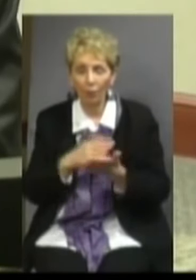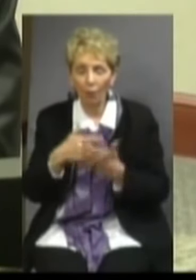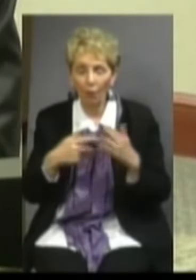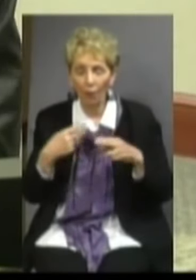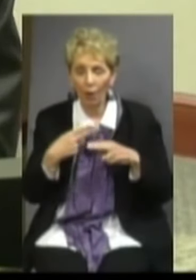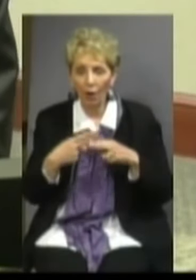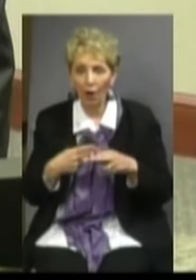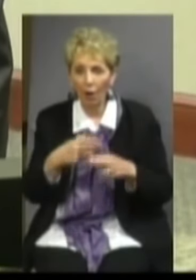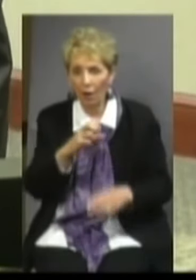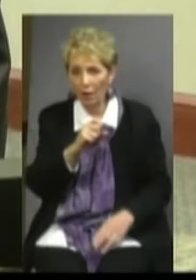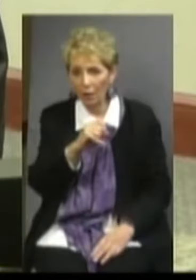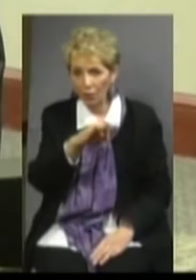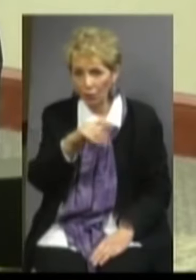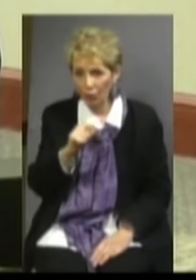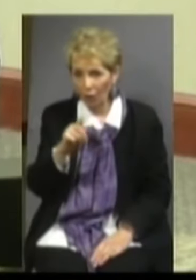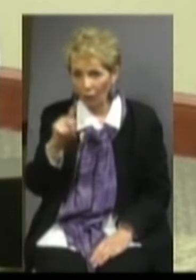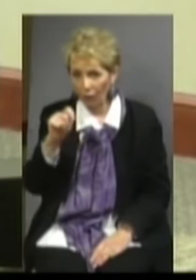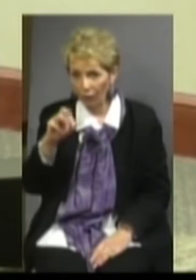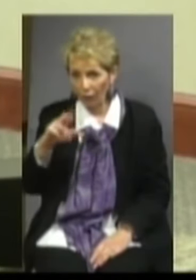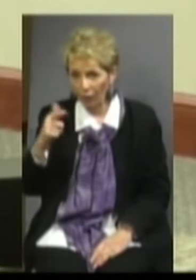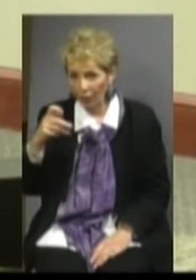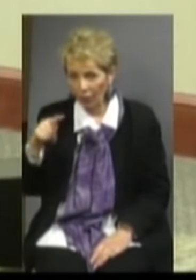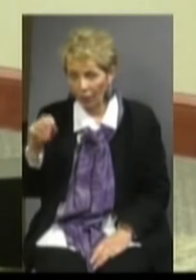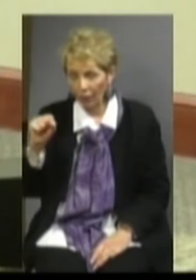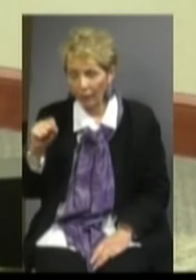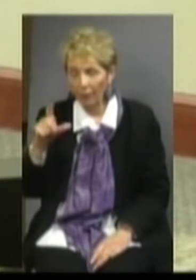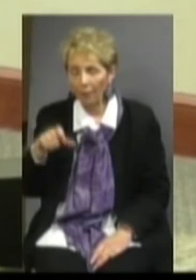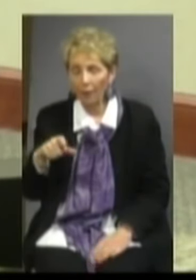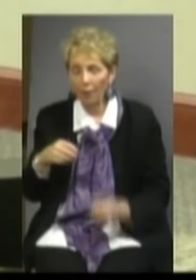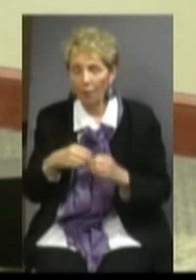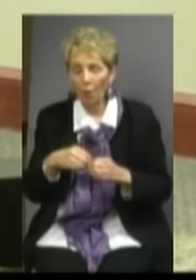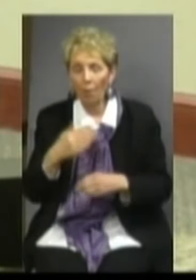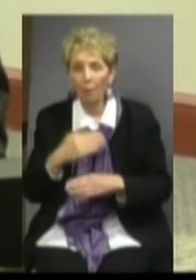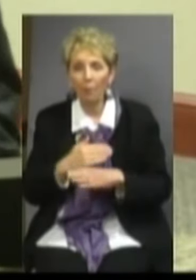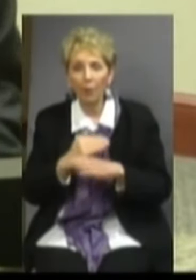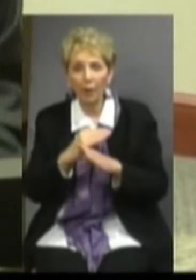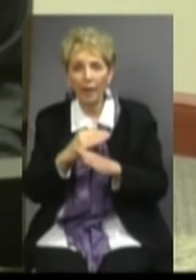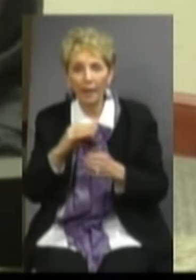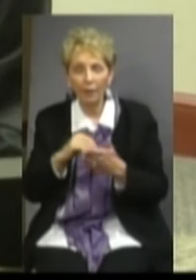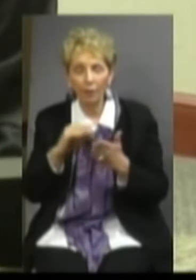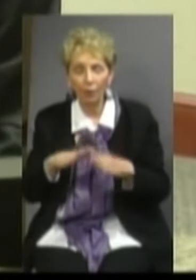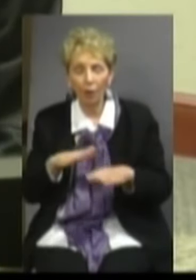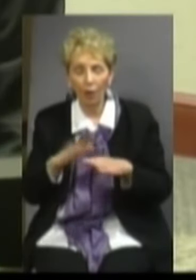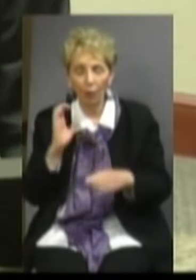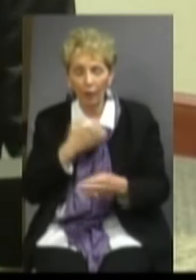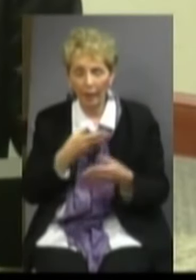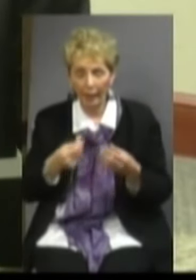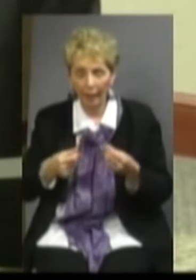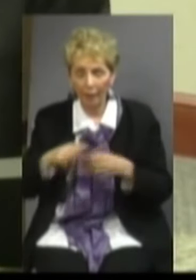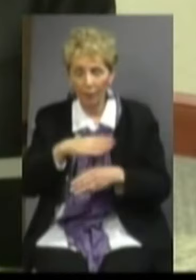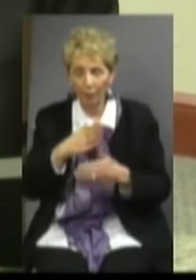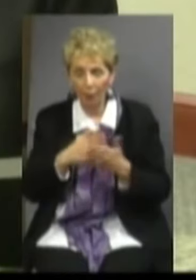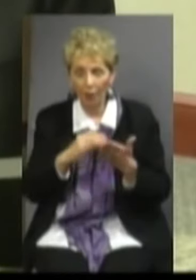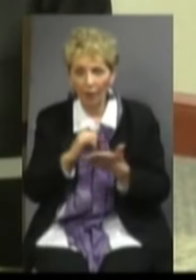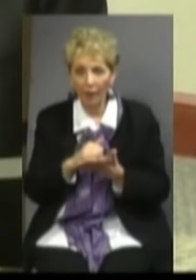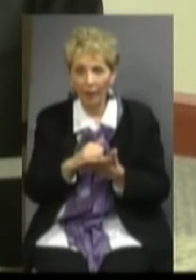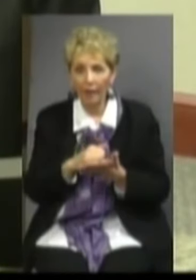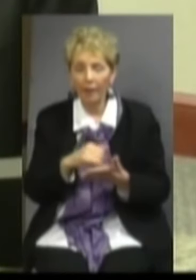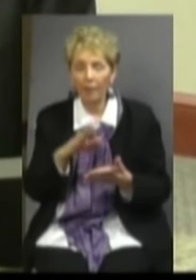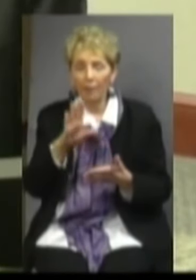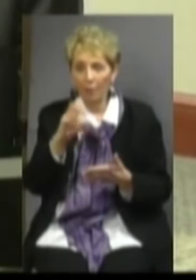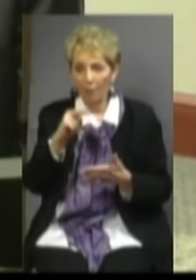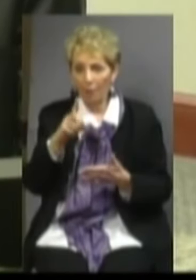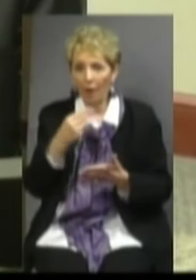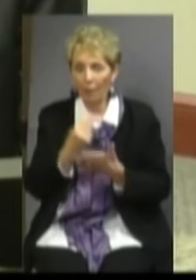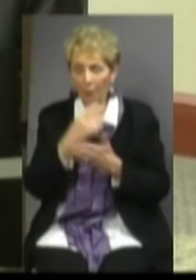call soft targets. And as we need to do more to protect and secure our students on our campus, part of the Connect NC bond money will be